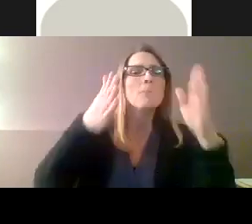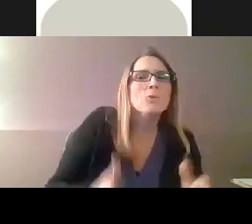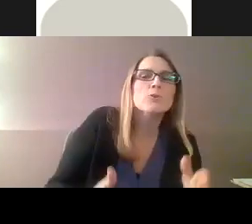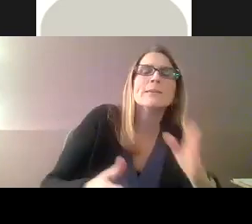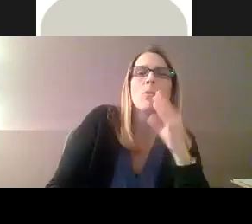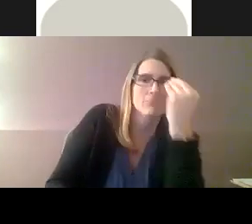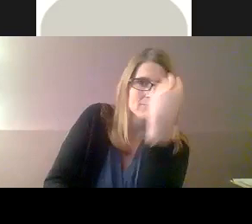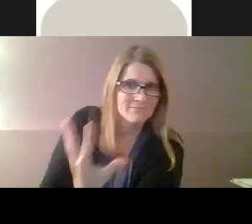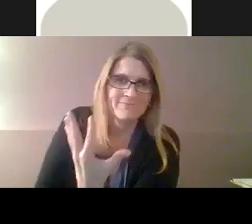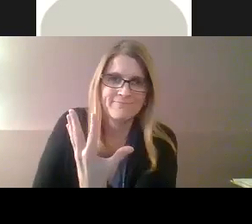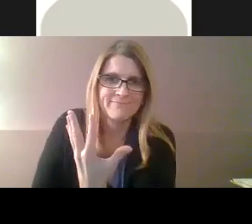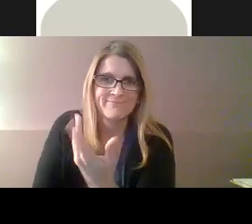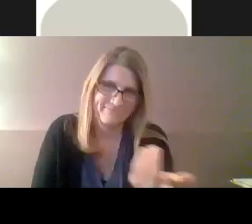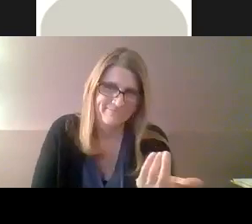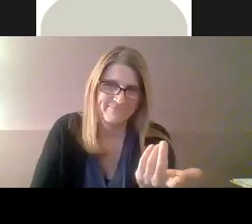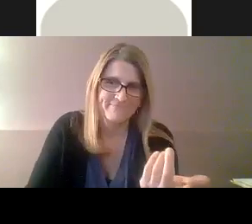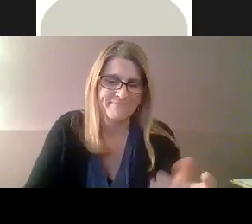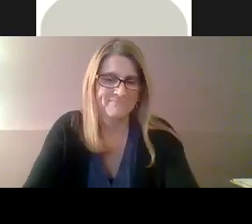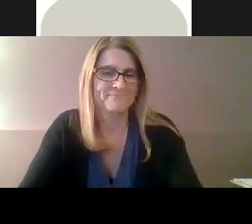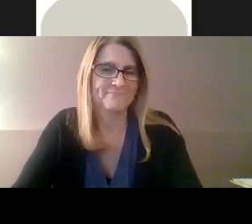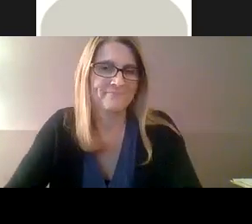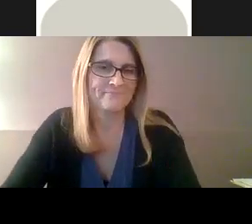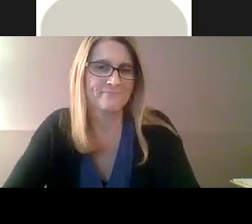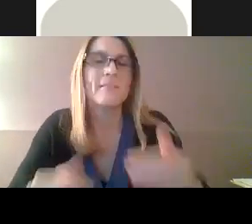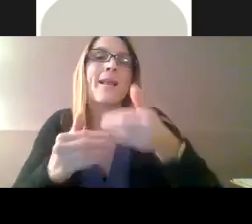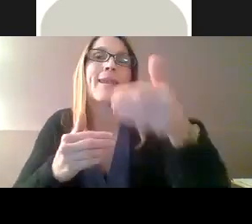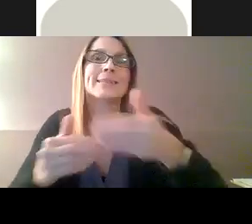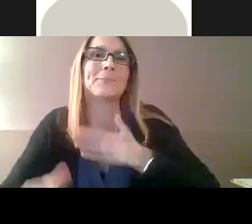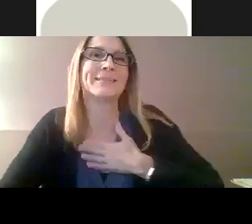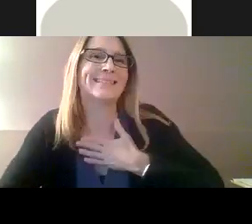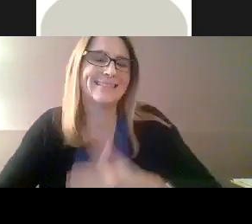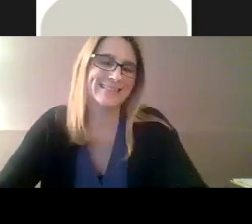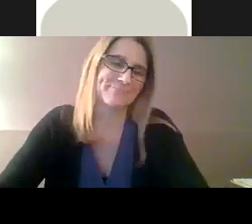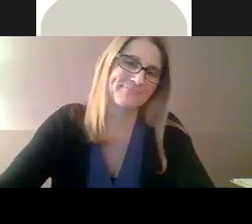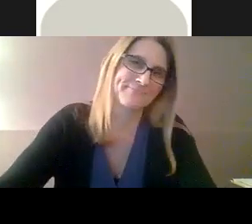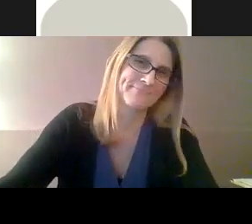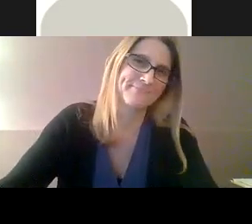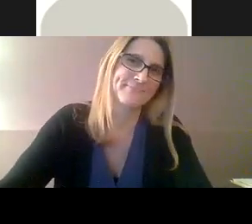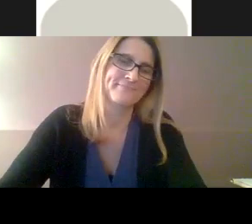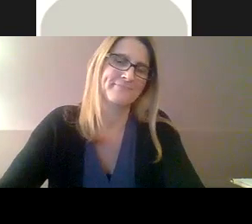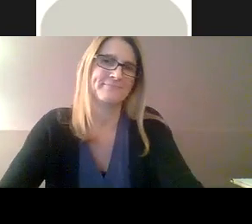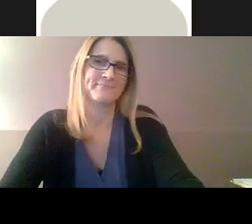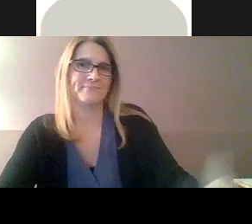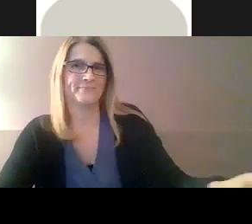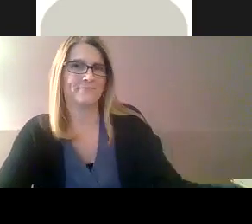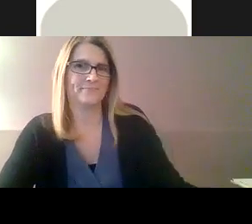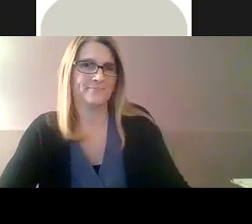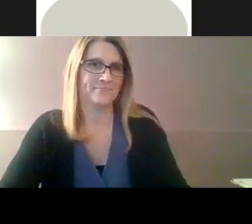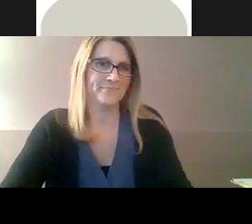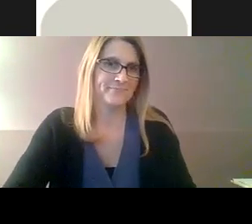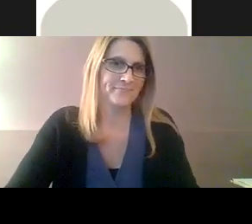you need to repeat something. Or the deaf individual will advocate for themselves as well and let you know that information. Next slide, please.